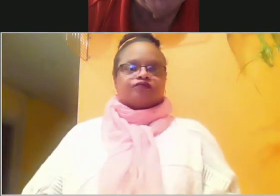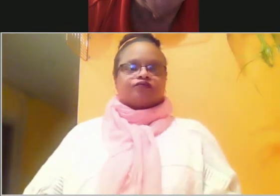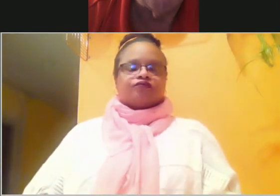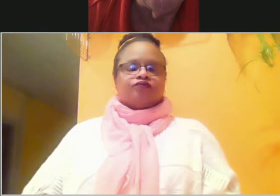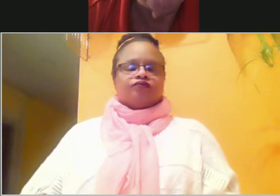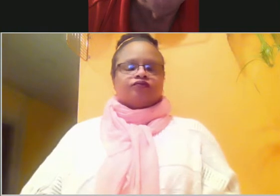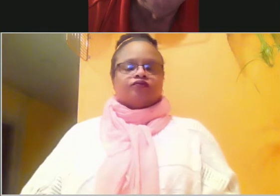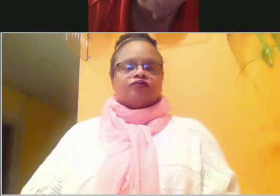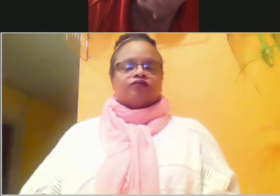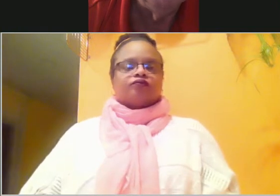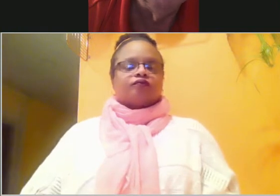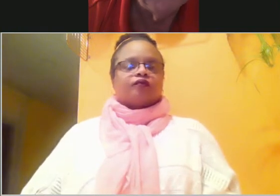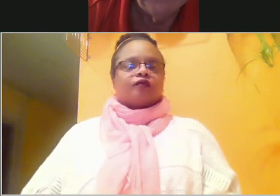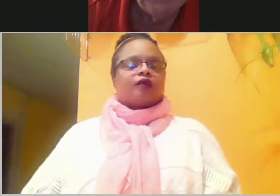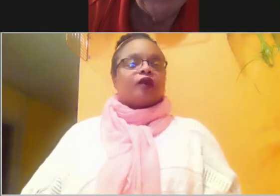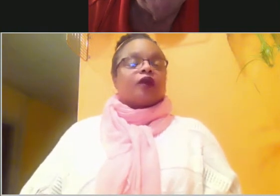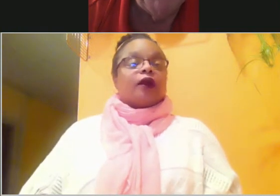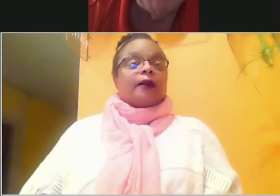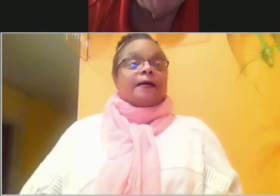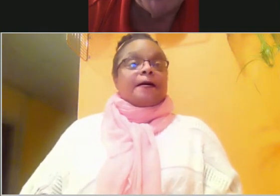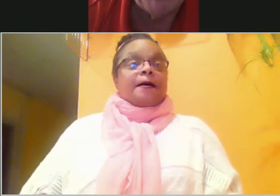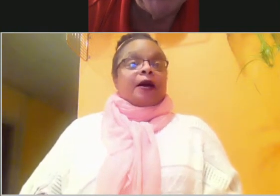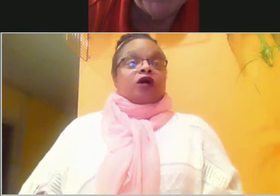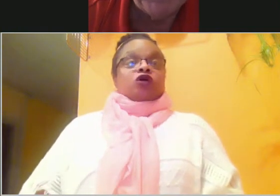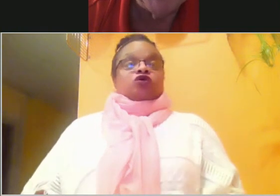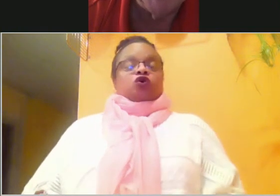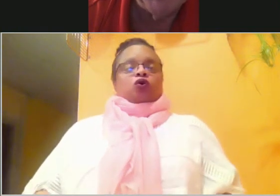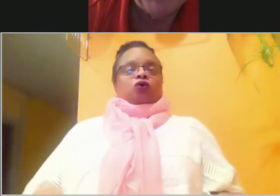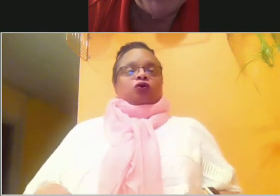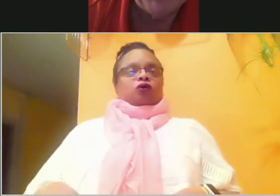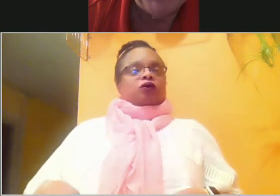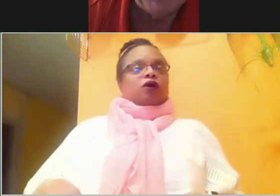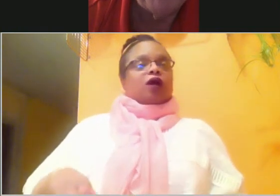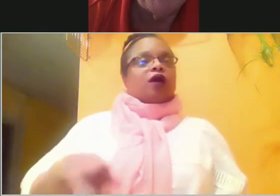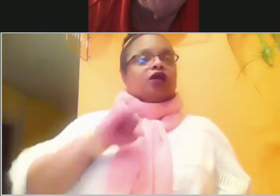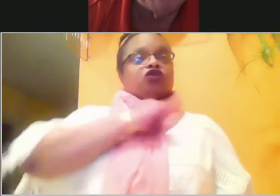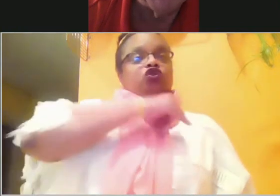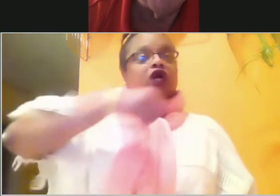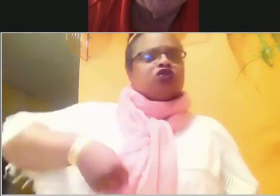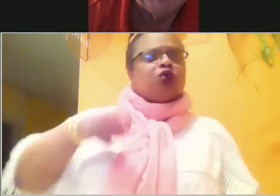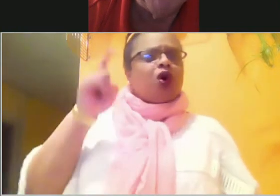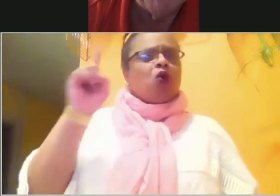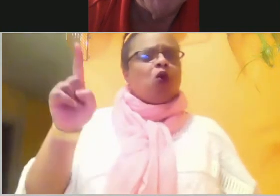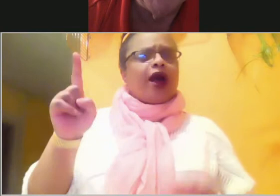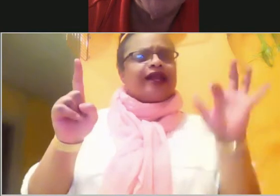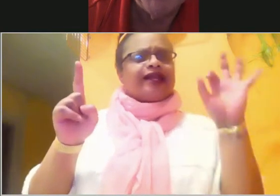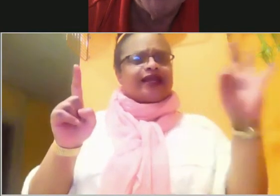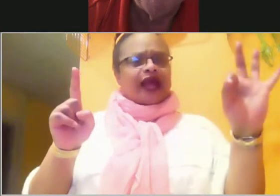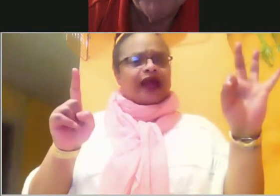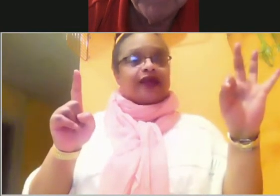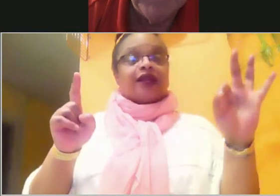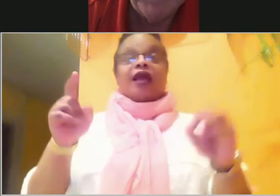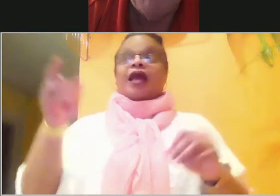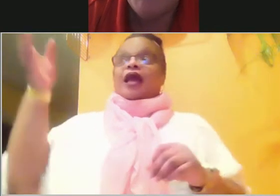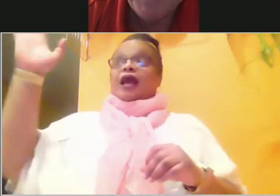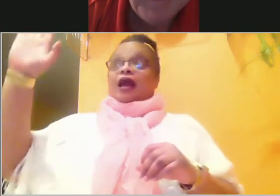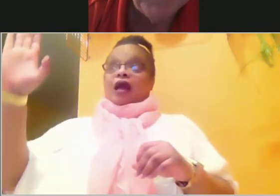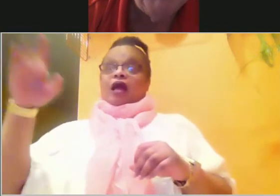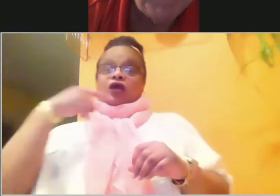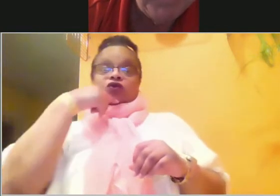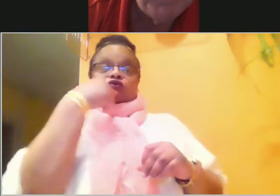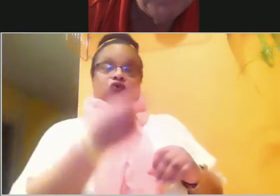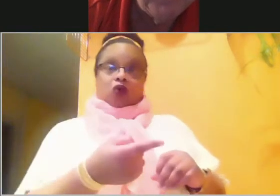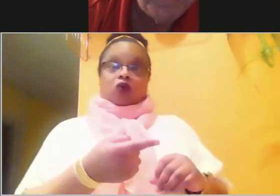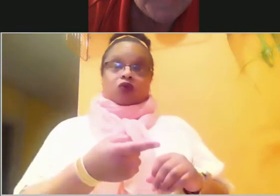promise to them. In verse nine, God, God, God strengthened Joshua's confidence and says, have I